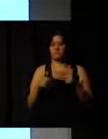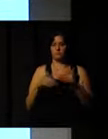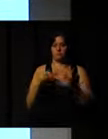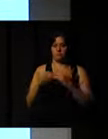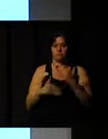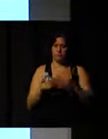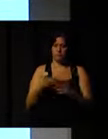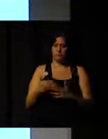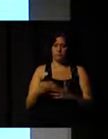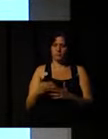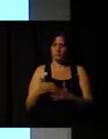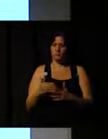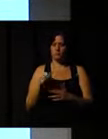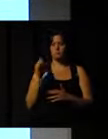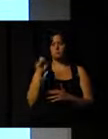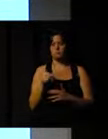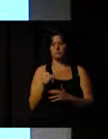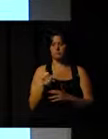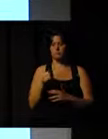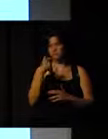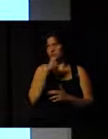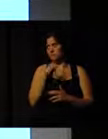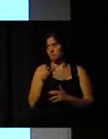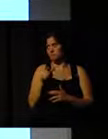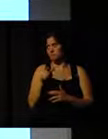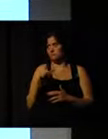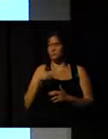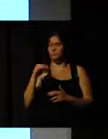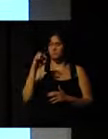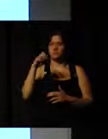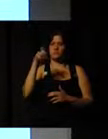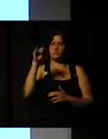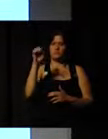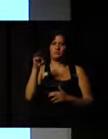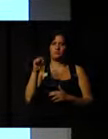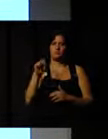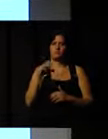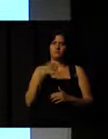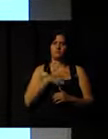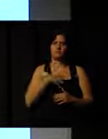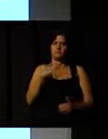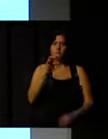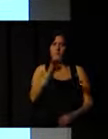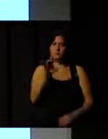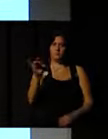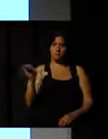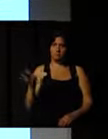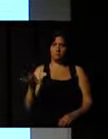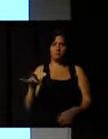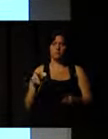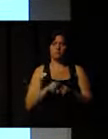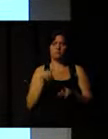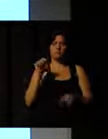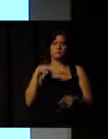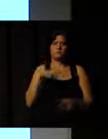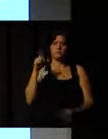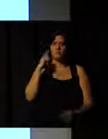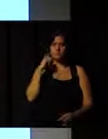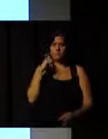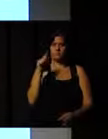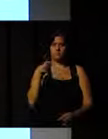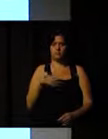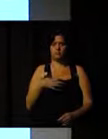we are going to have a lot of impacts at individual levels. Because, try to think about this aspect.